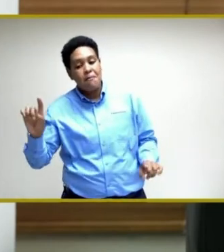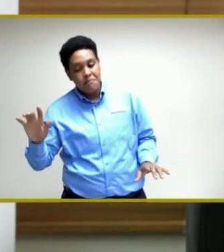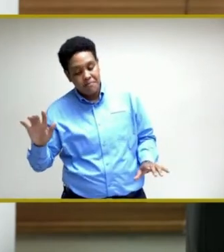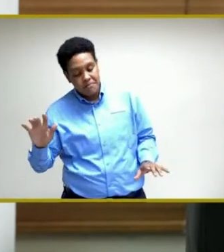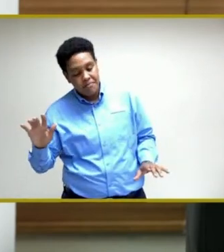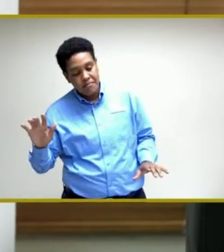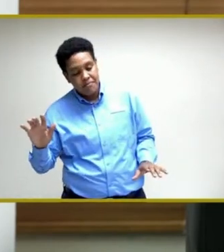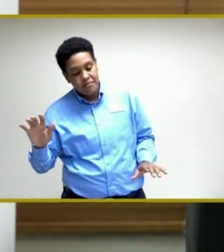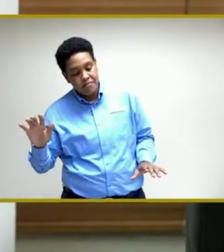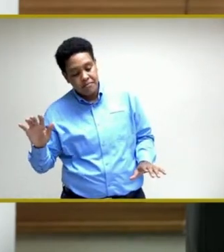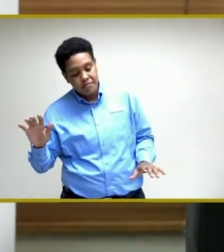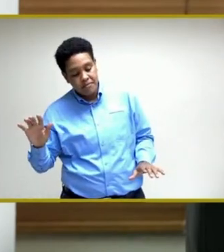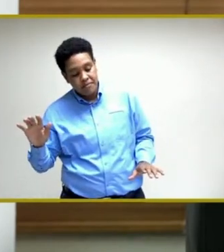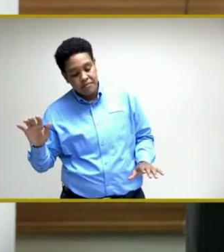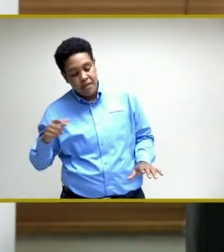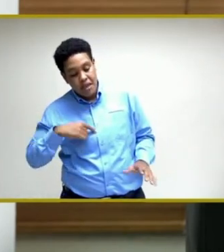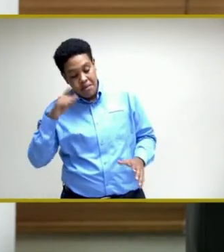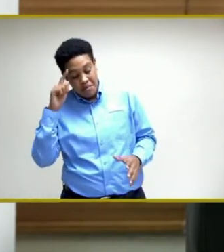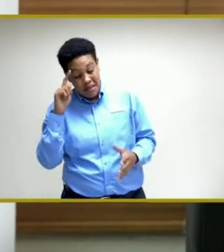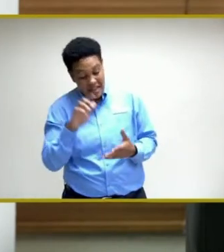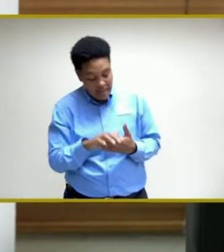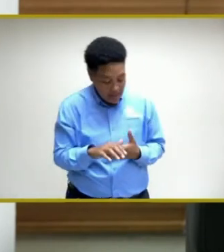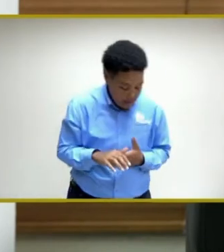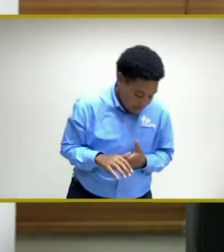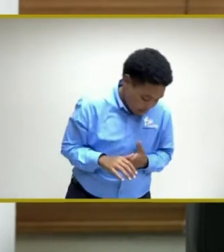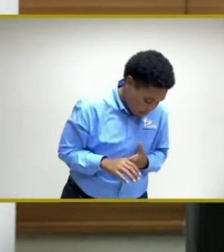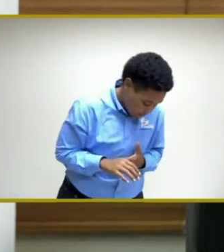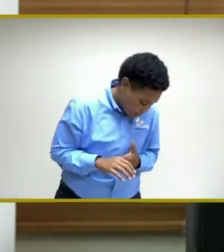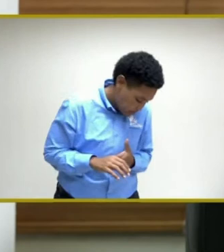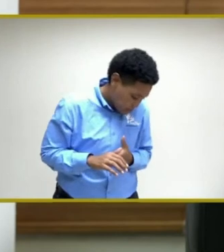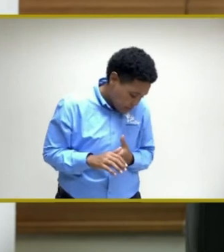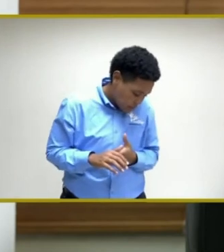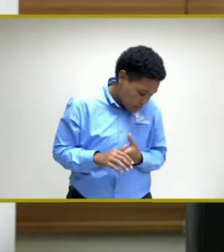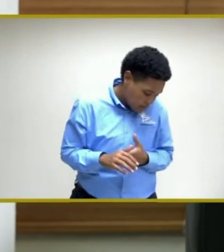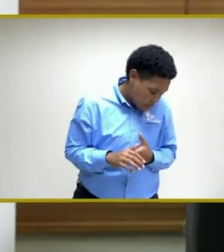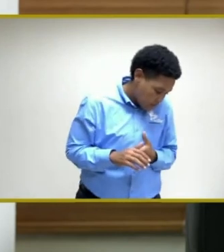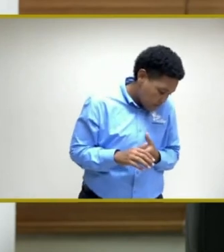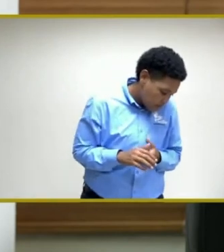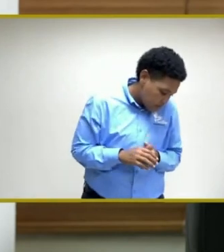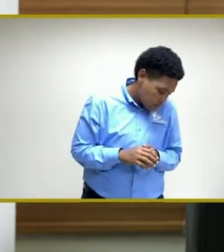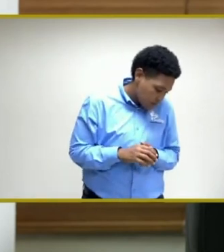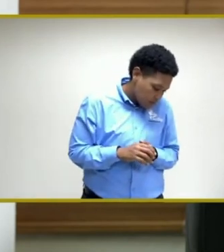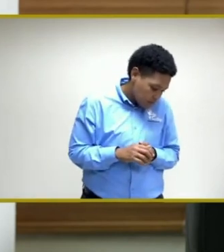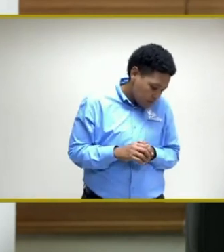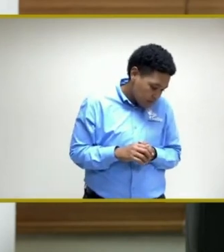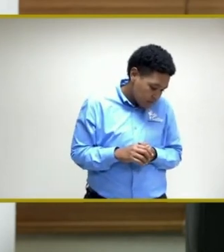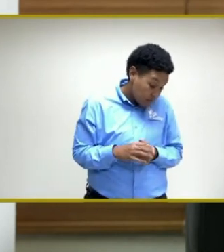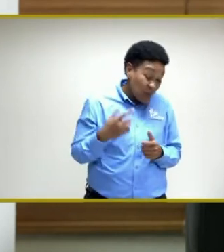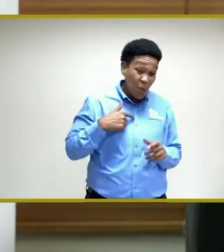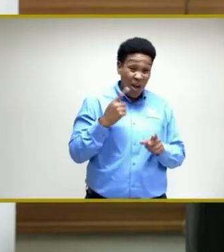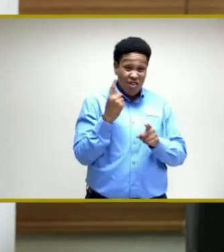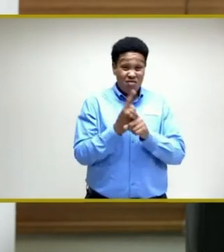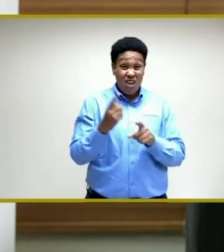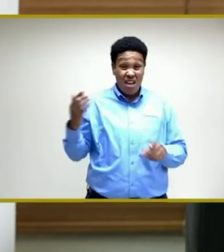you know, I, I believe that we're, we're on the right side of history. I certainly believe so, and I think the science supports it.